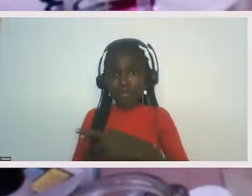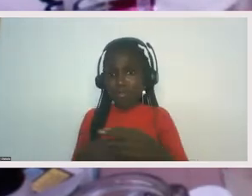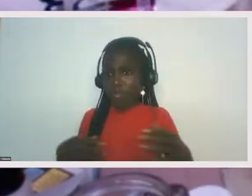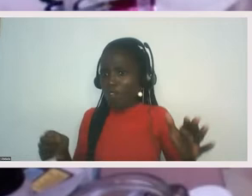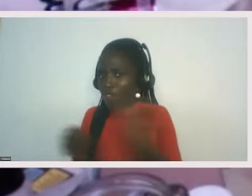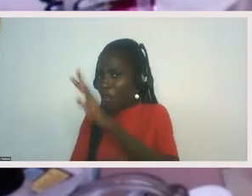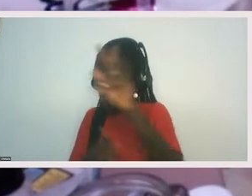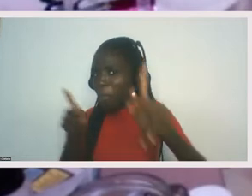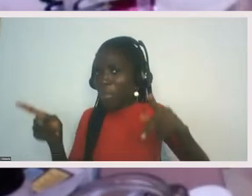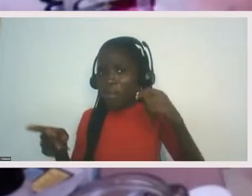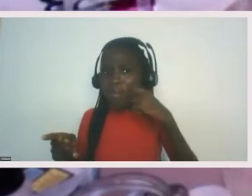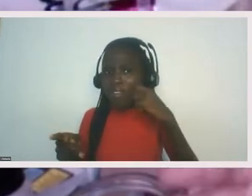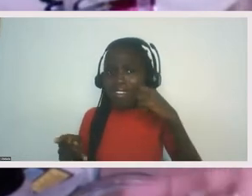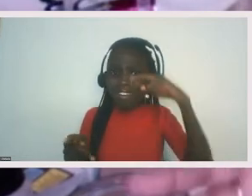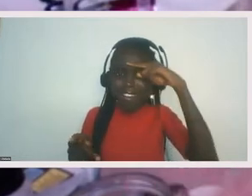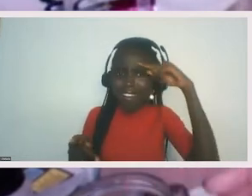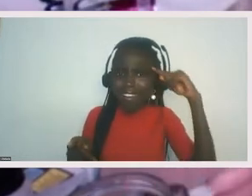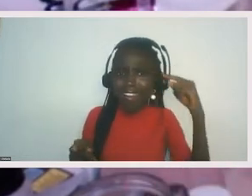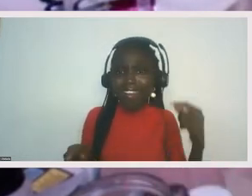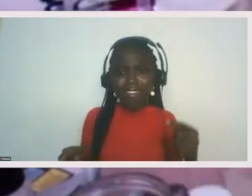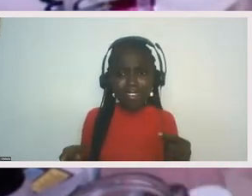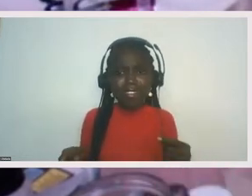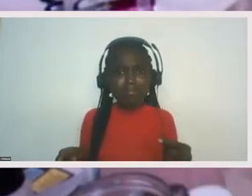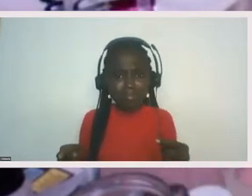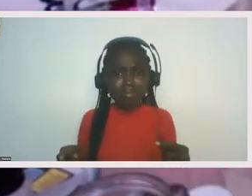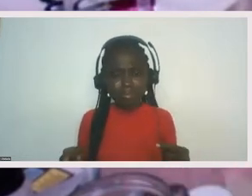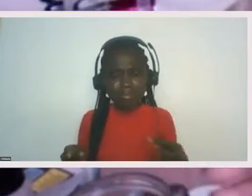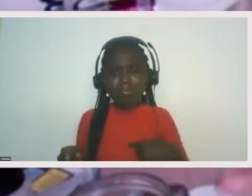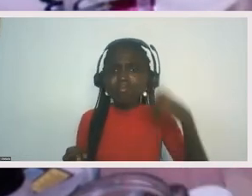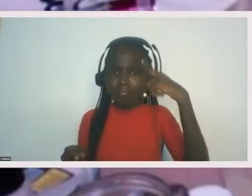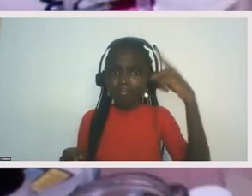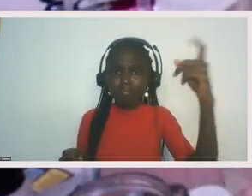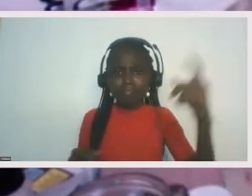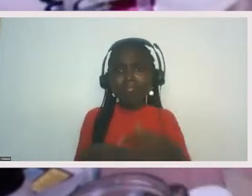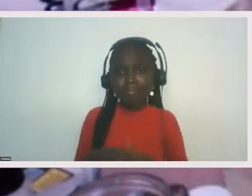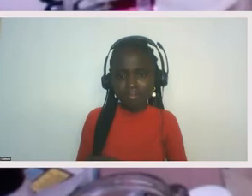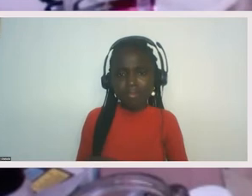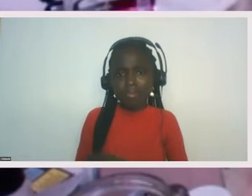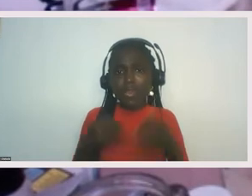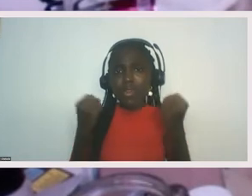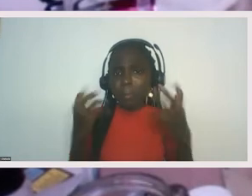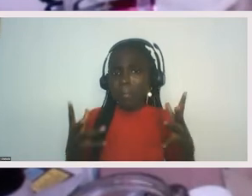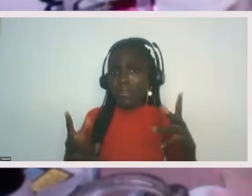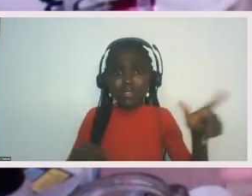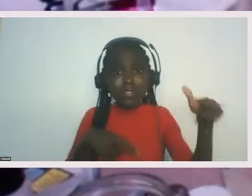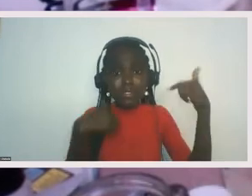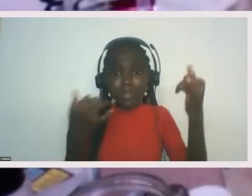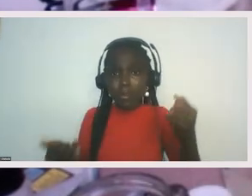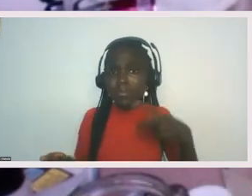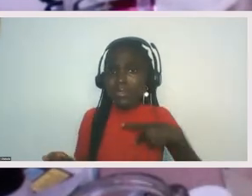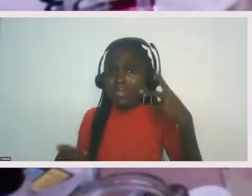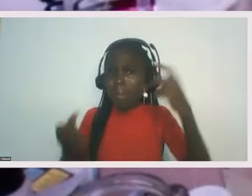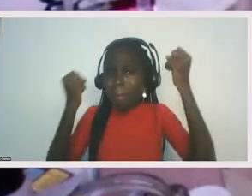of it. It's because I know we exist. I know that there, I've met so many smart, incredible, black, indigenous